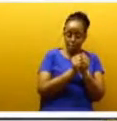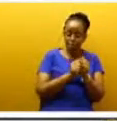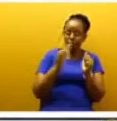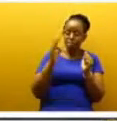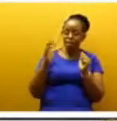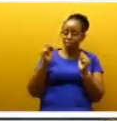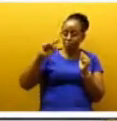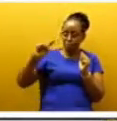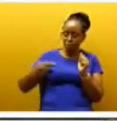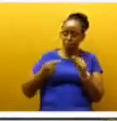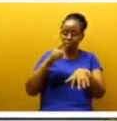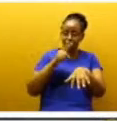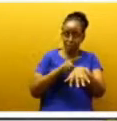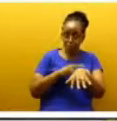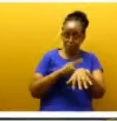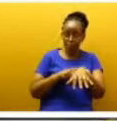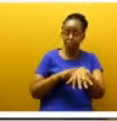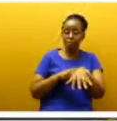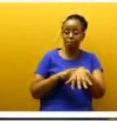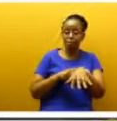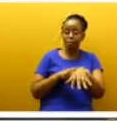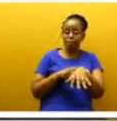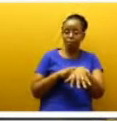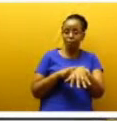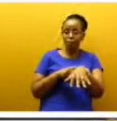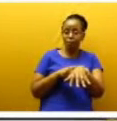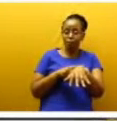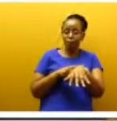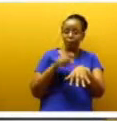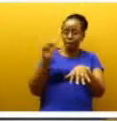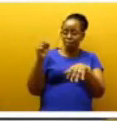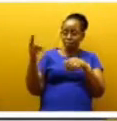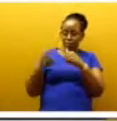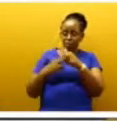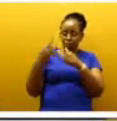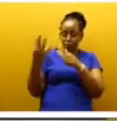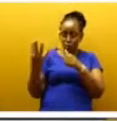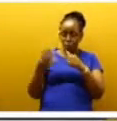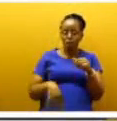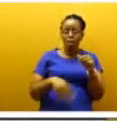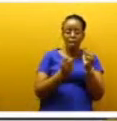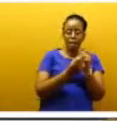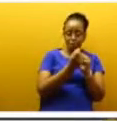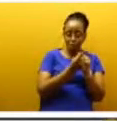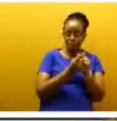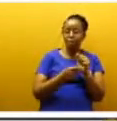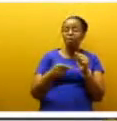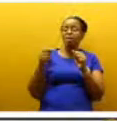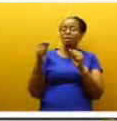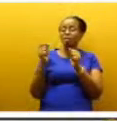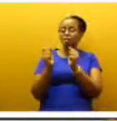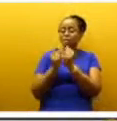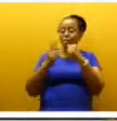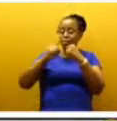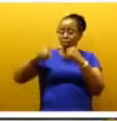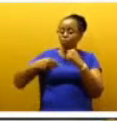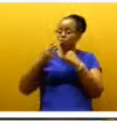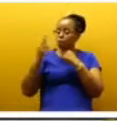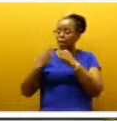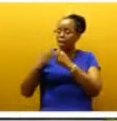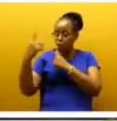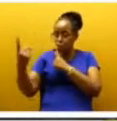35,000 times, 574, 11th, 16,291,